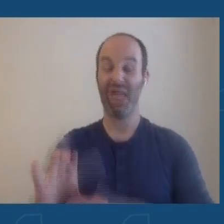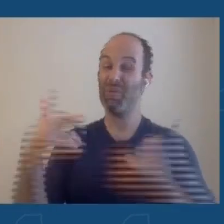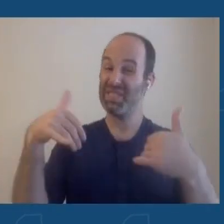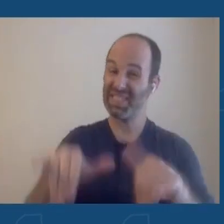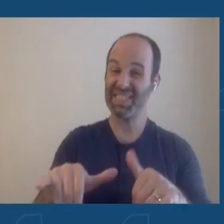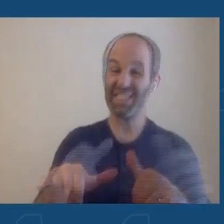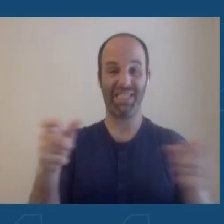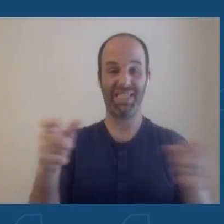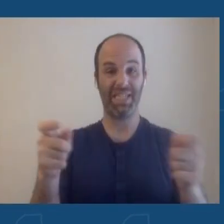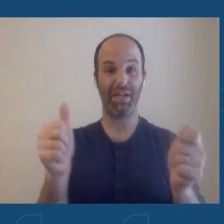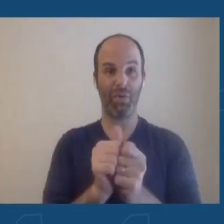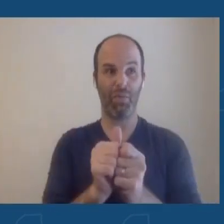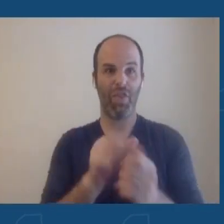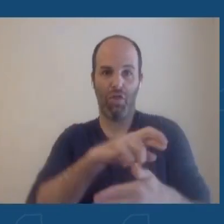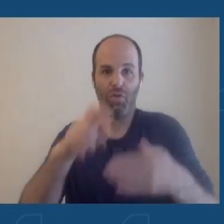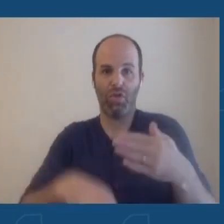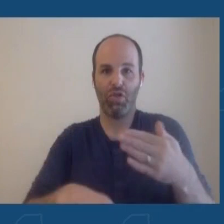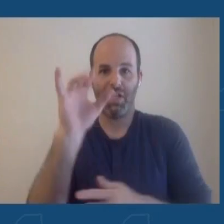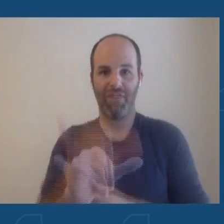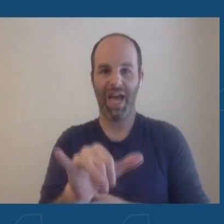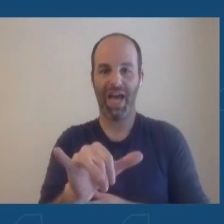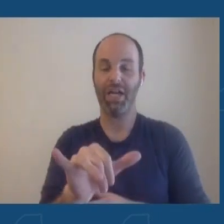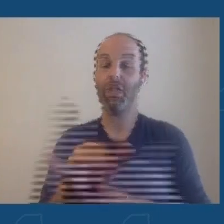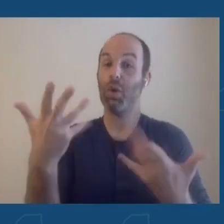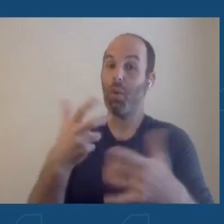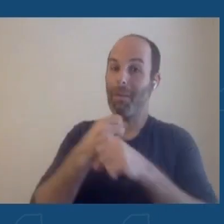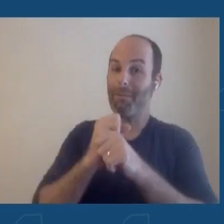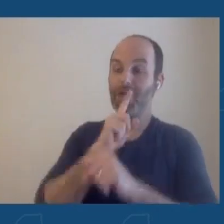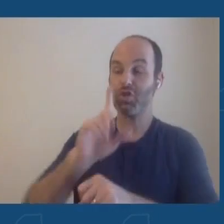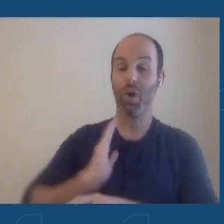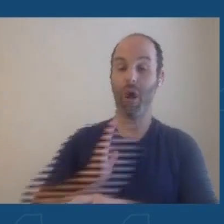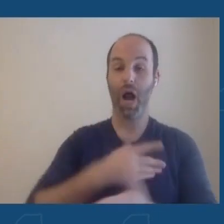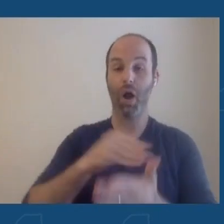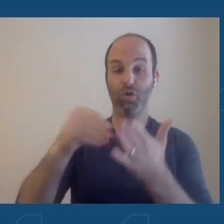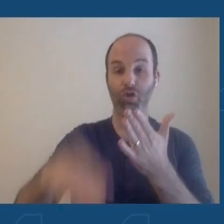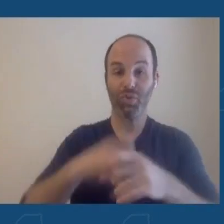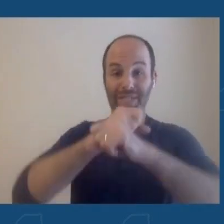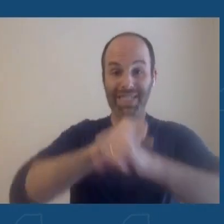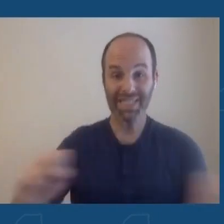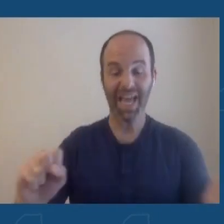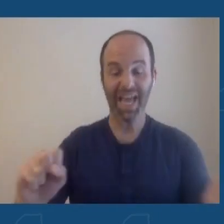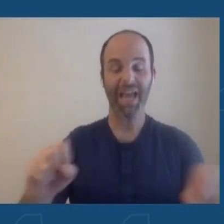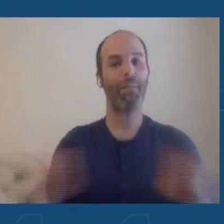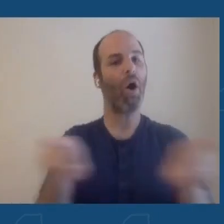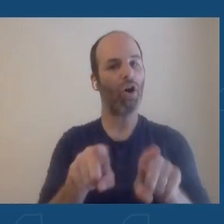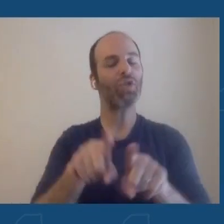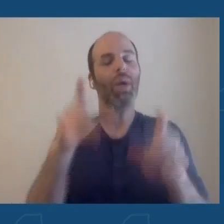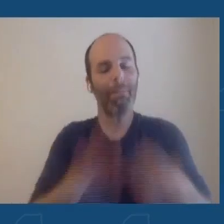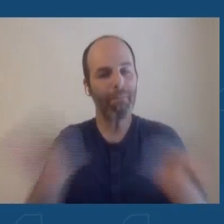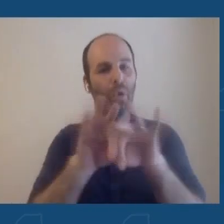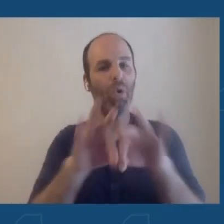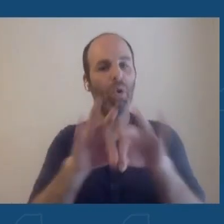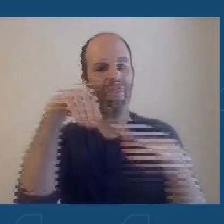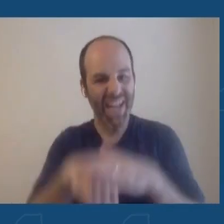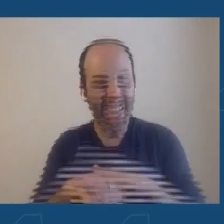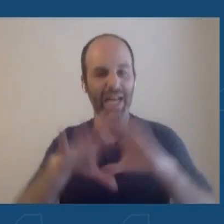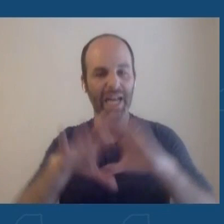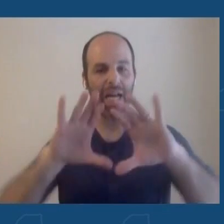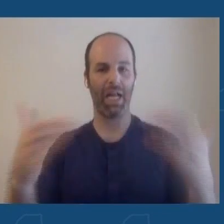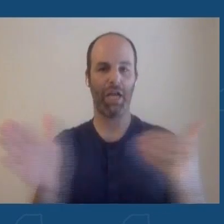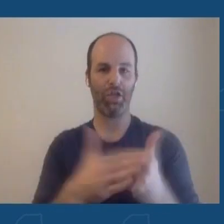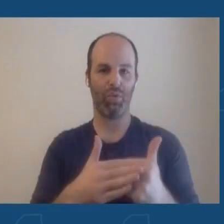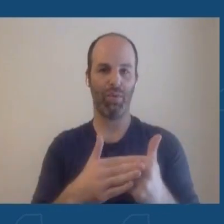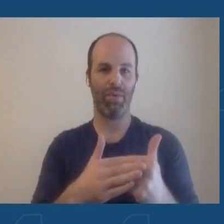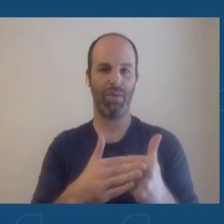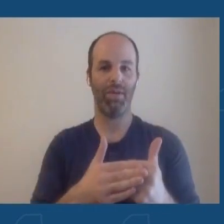ensuring the safety of our students, but that they be in classroom for in-person learning this fall once again. Next part of the strategy,